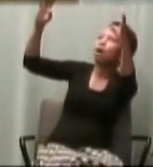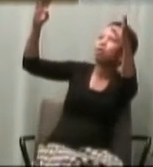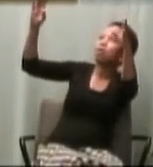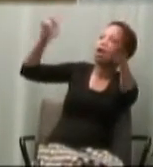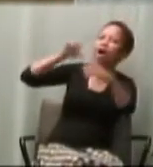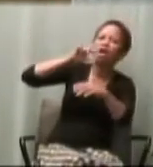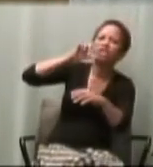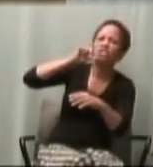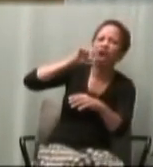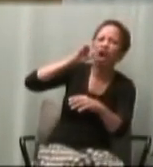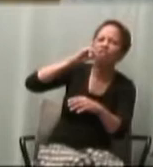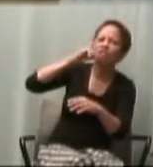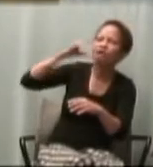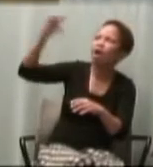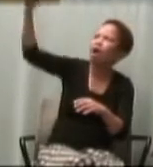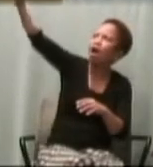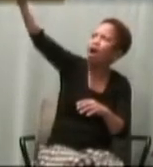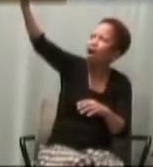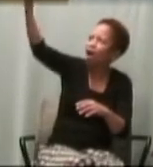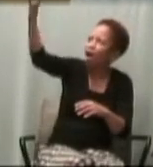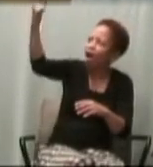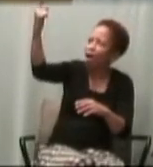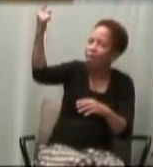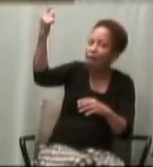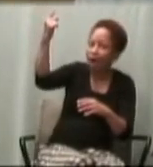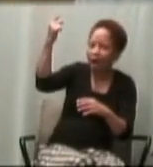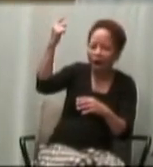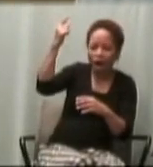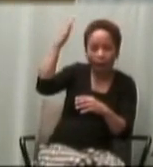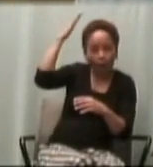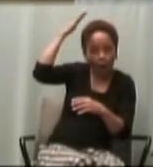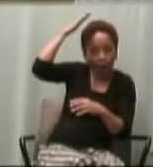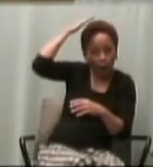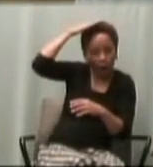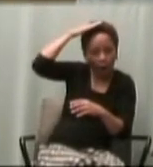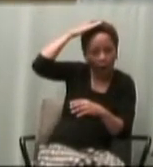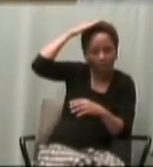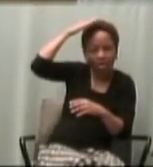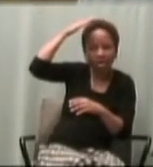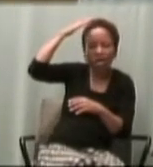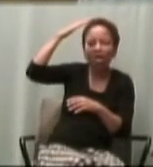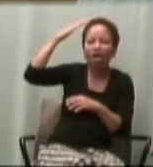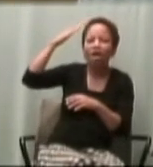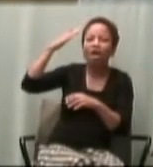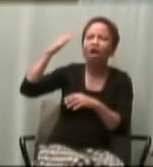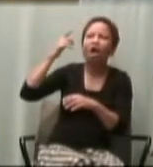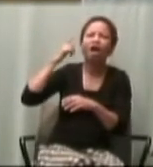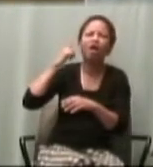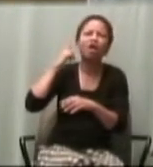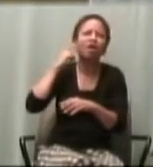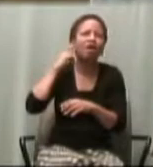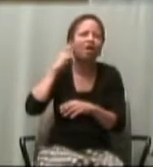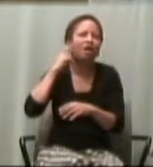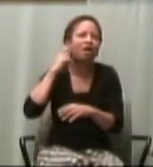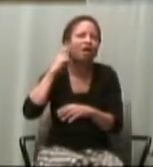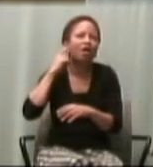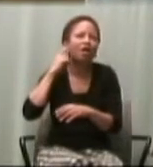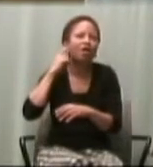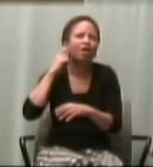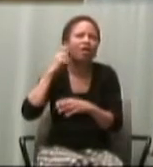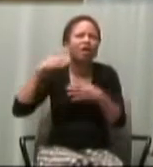dove descending on him. And a voice came from heaven.